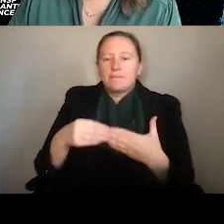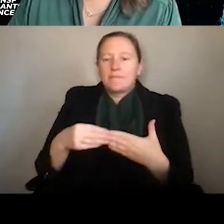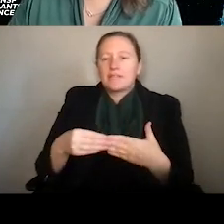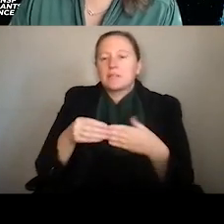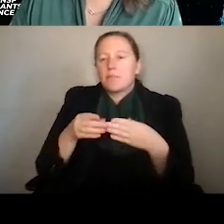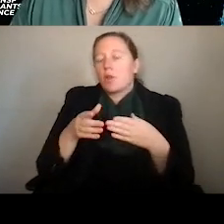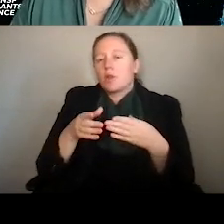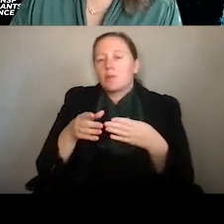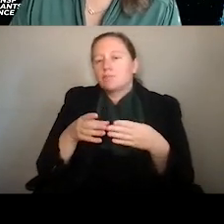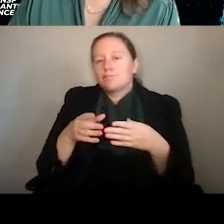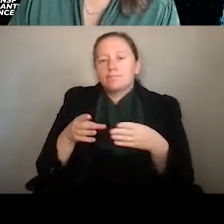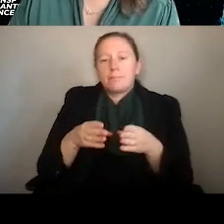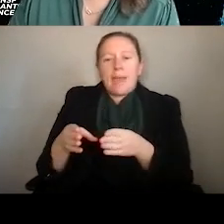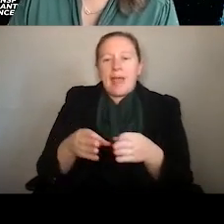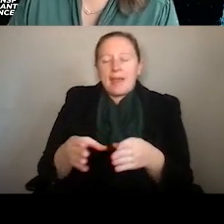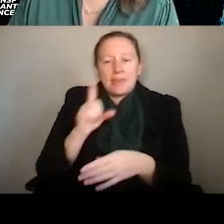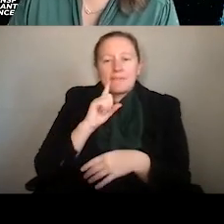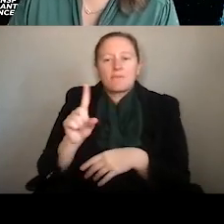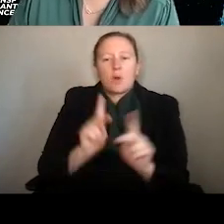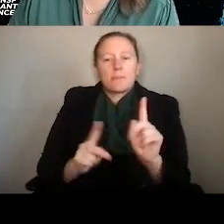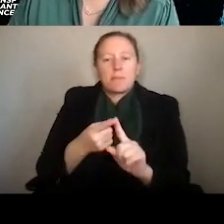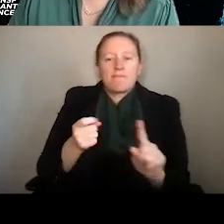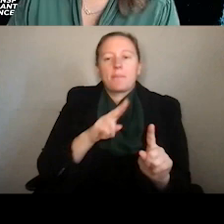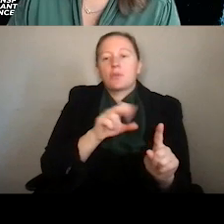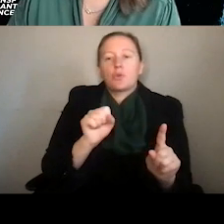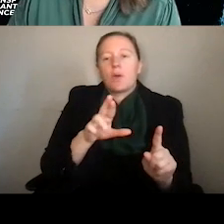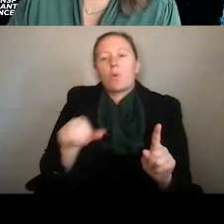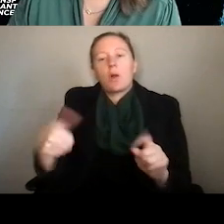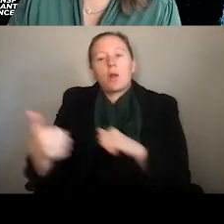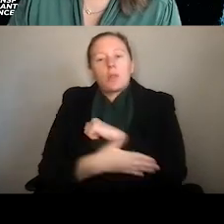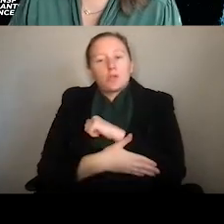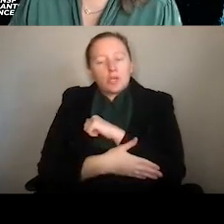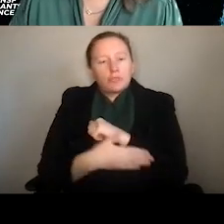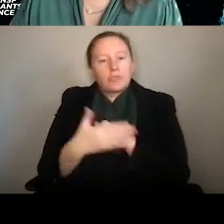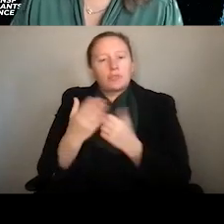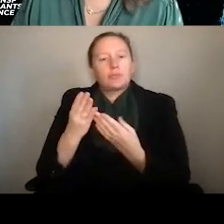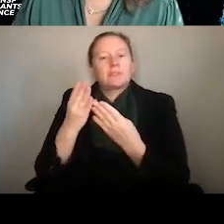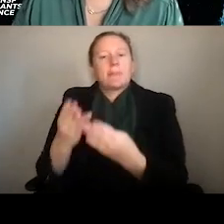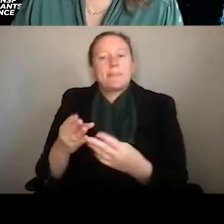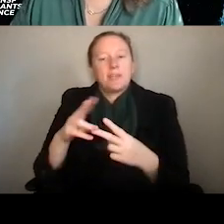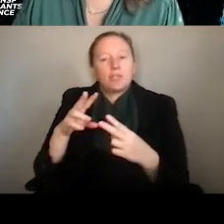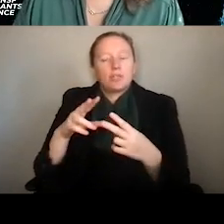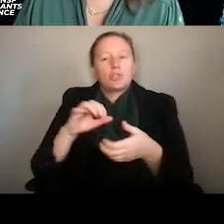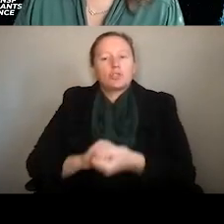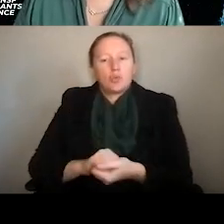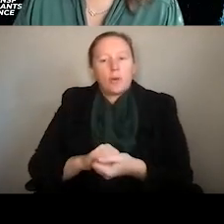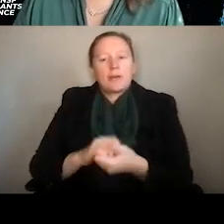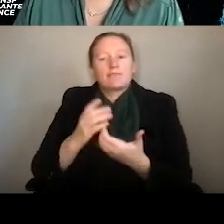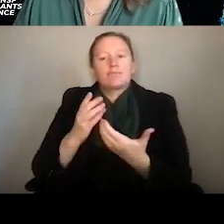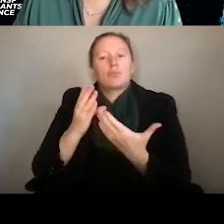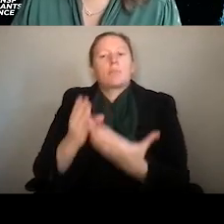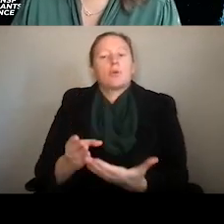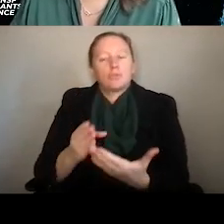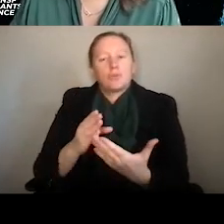pathway to allow proposers from the US and other countries to submit a joint proposal that undergoes a single review process